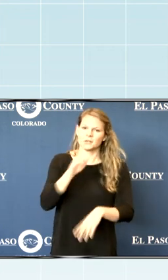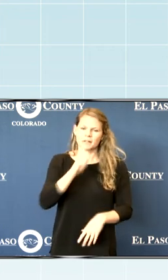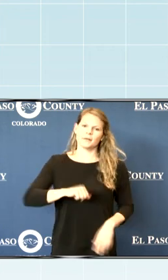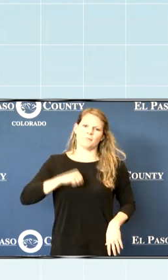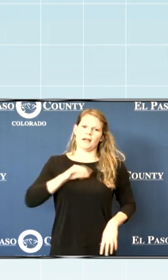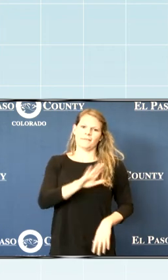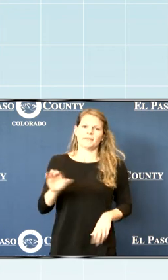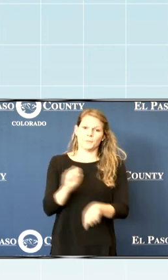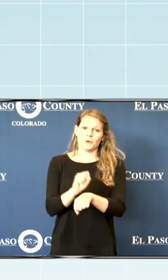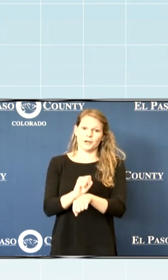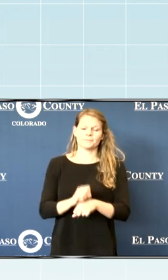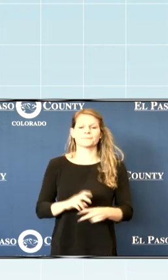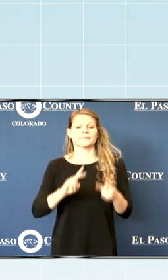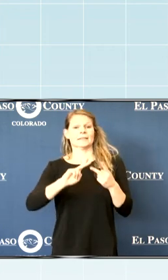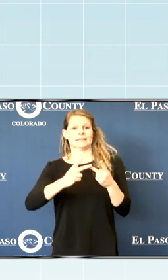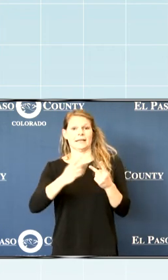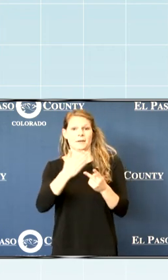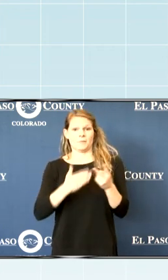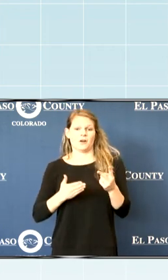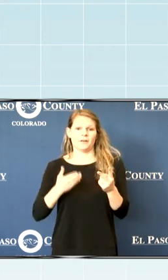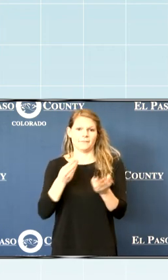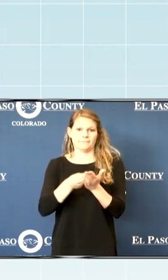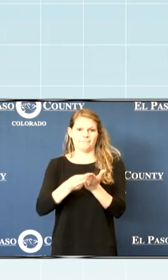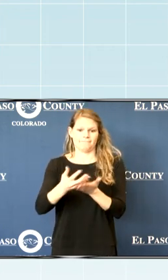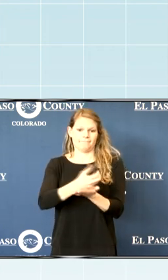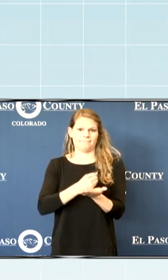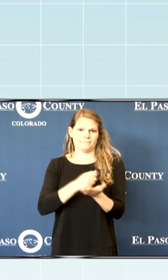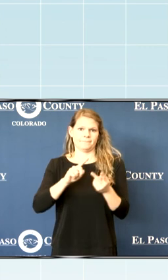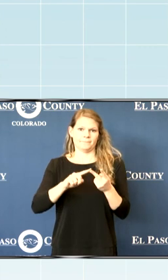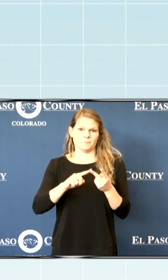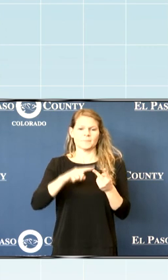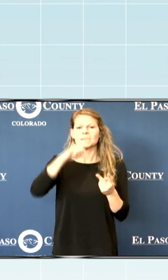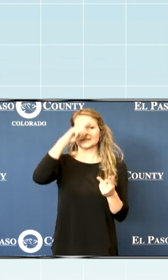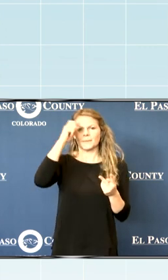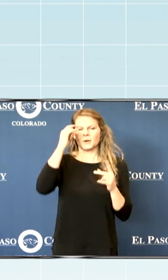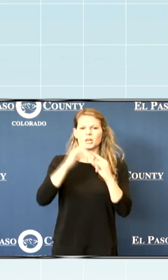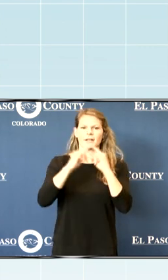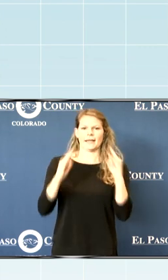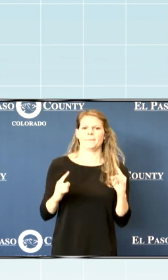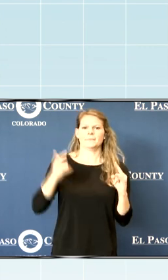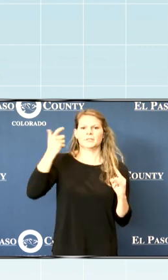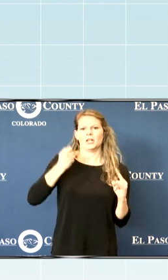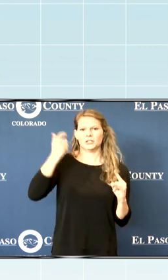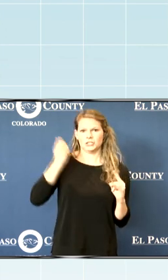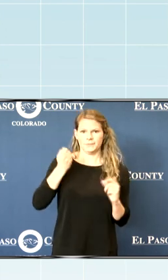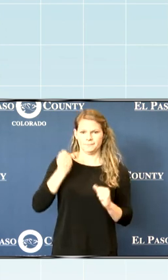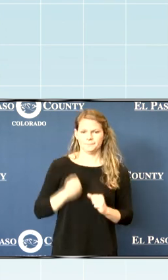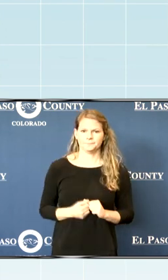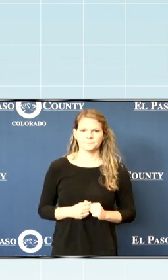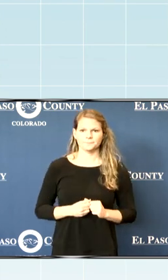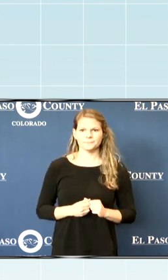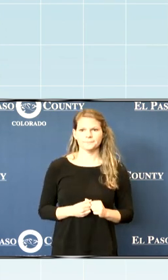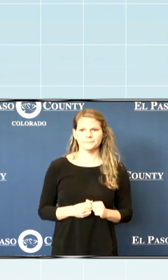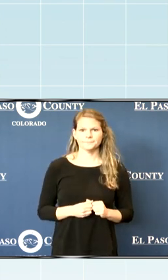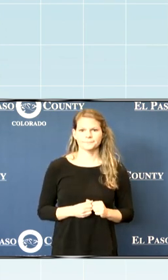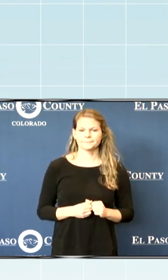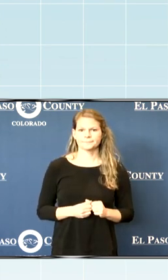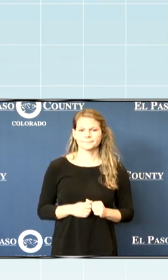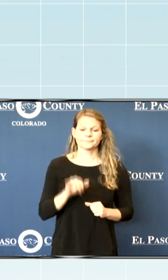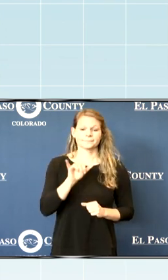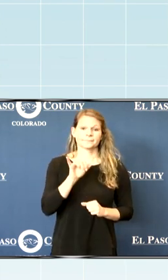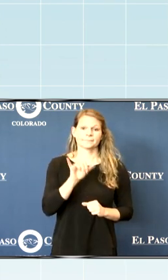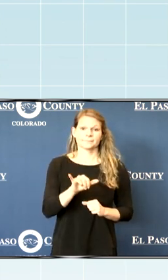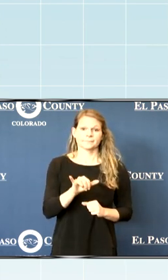done. The second part of our grant today is going to go with our summer camp scholarships. And there we get a chance for kids to,